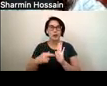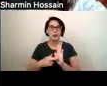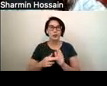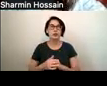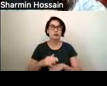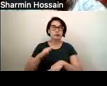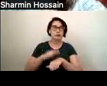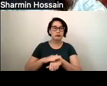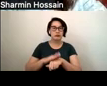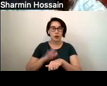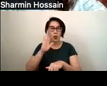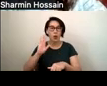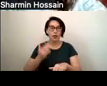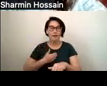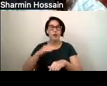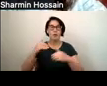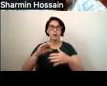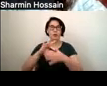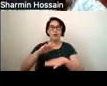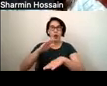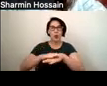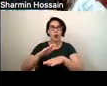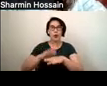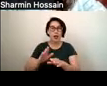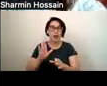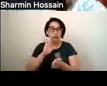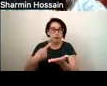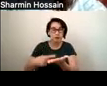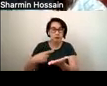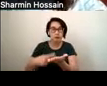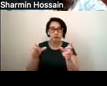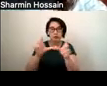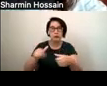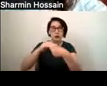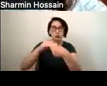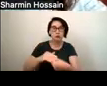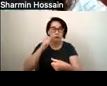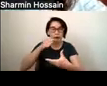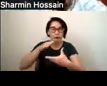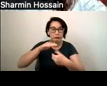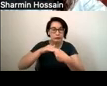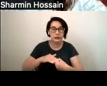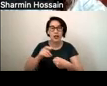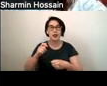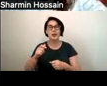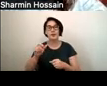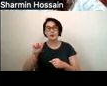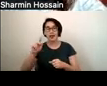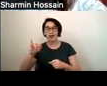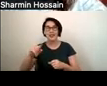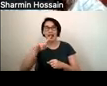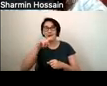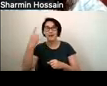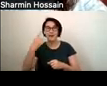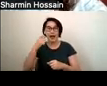systemic racism, anti-Black racism, and police brutality. We will be showing short video clips from Liquor Store